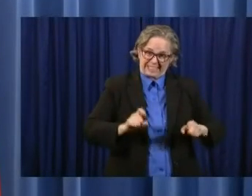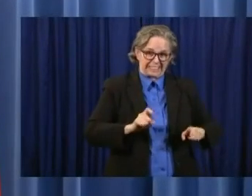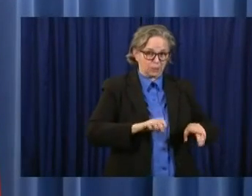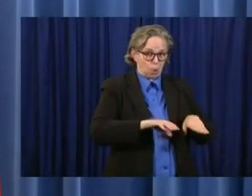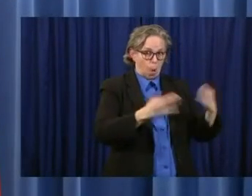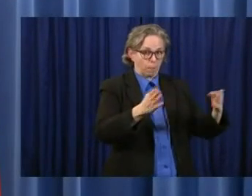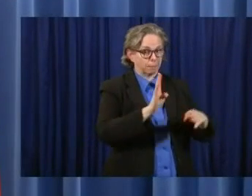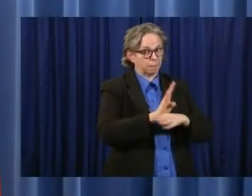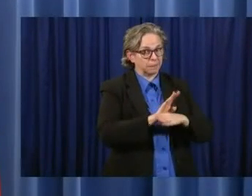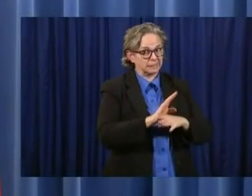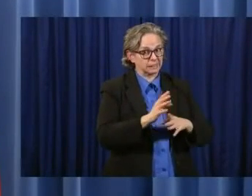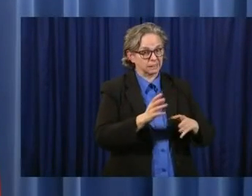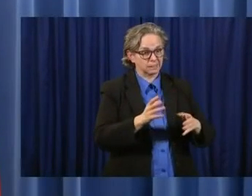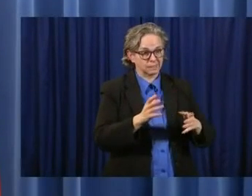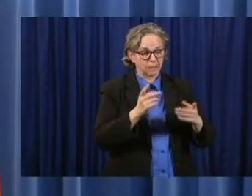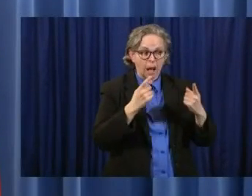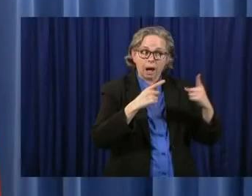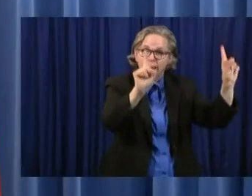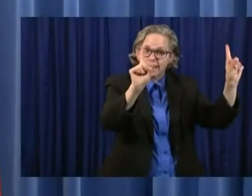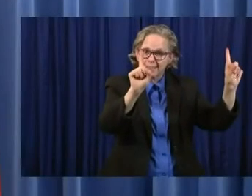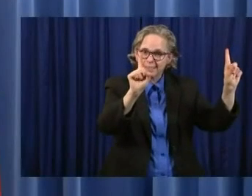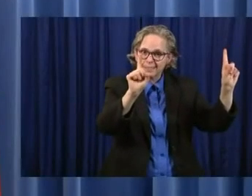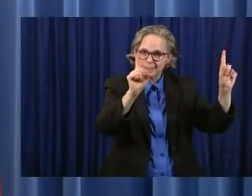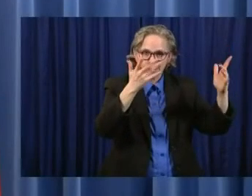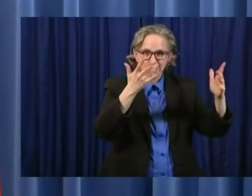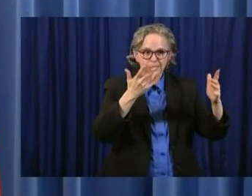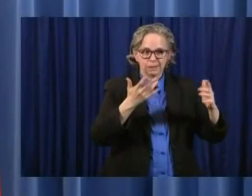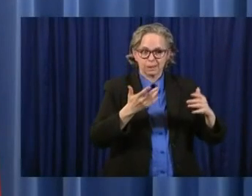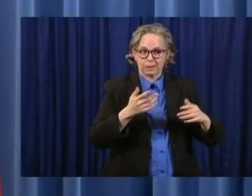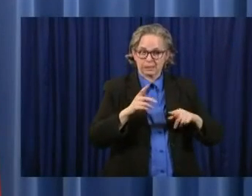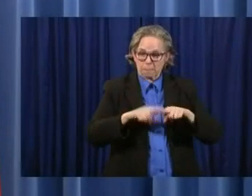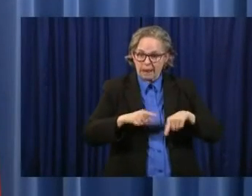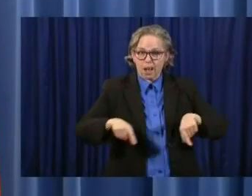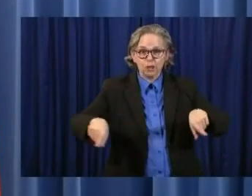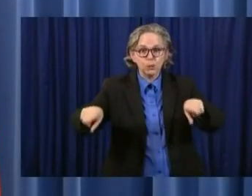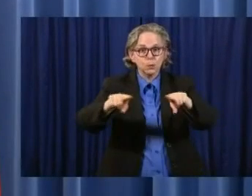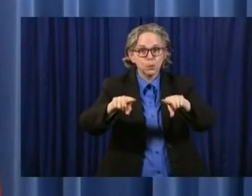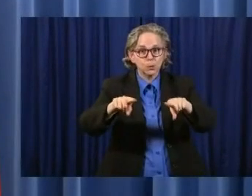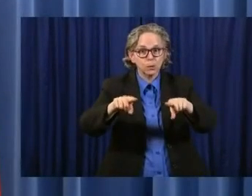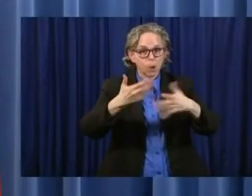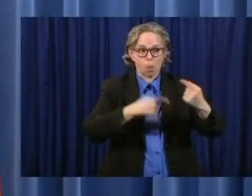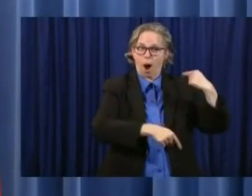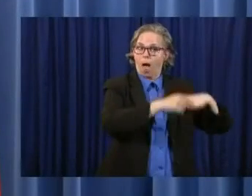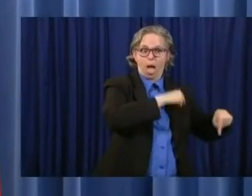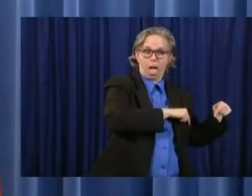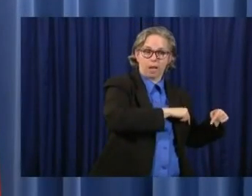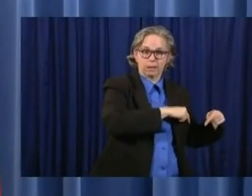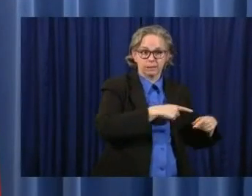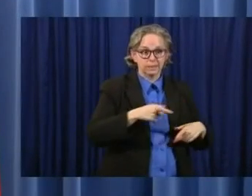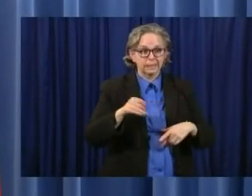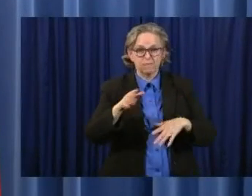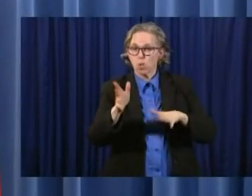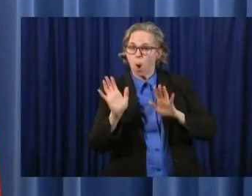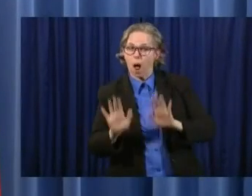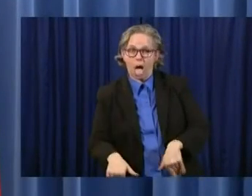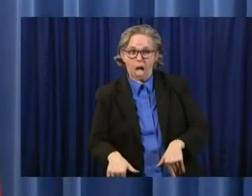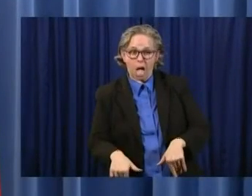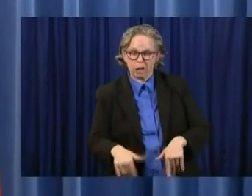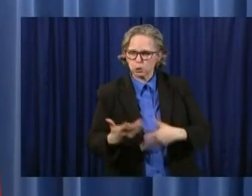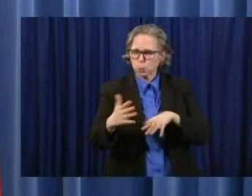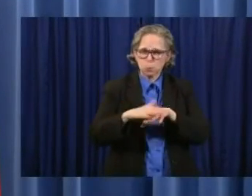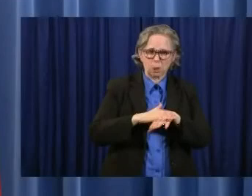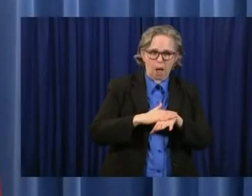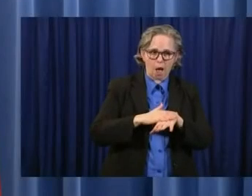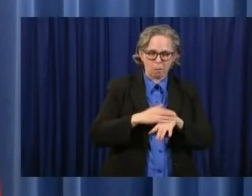Ohio open. And for my friends who think Ohio is moving too slow, I understand. We have other friends who think we're moving too